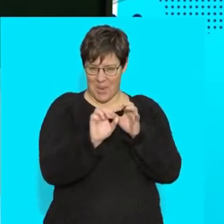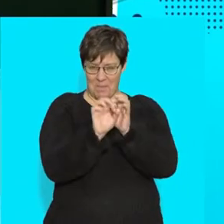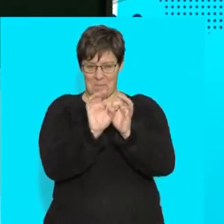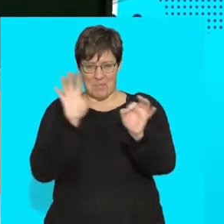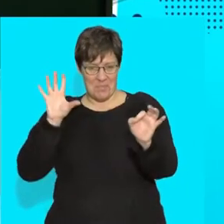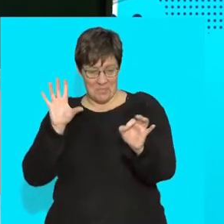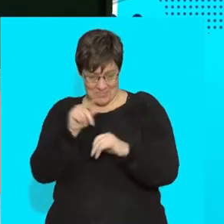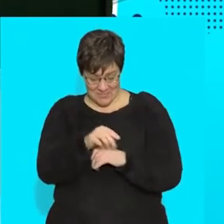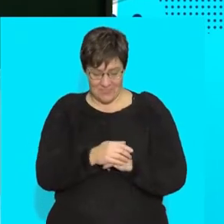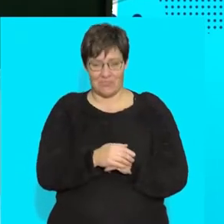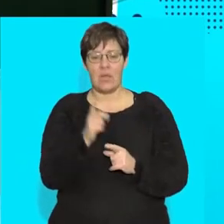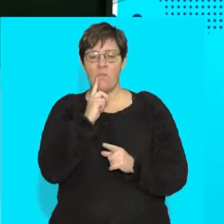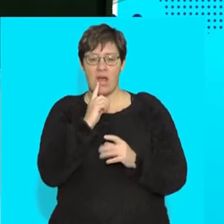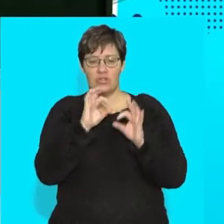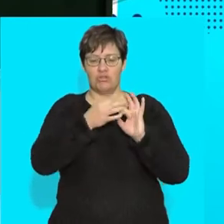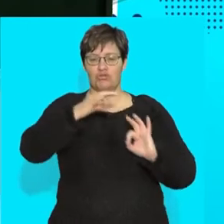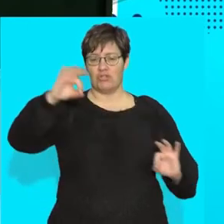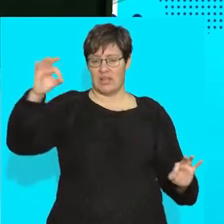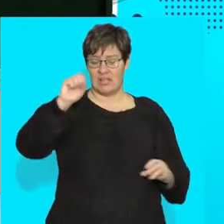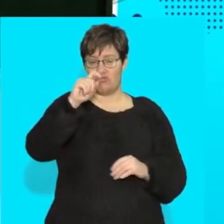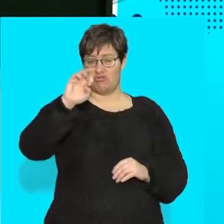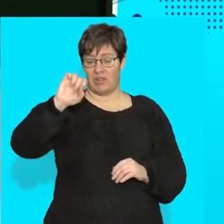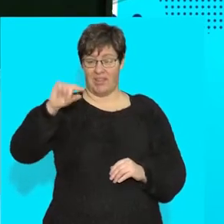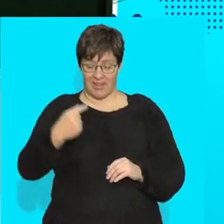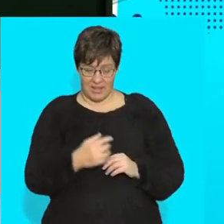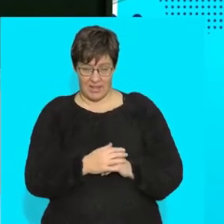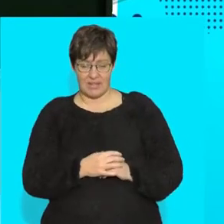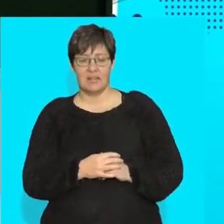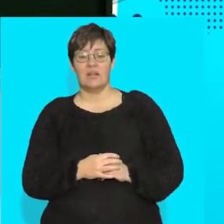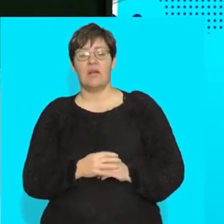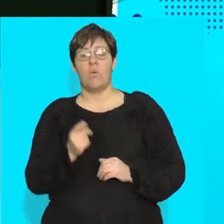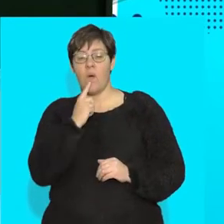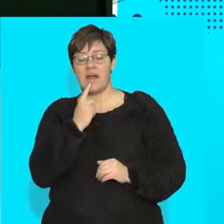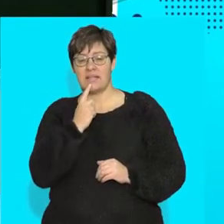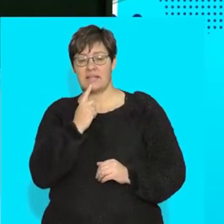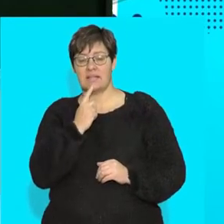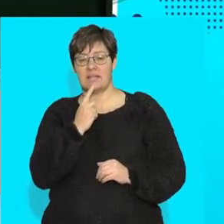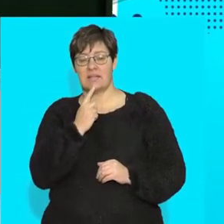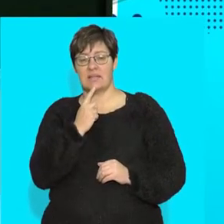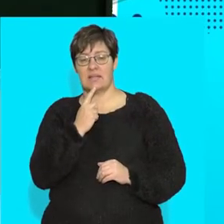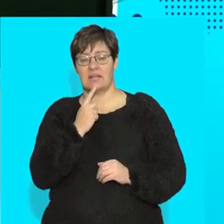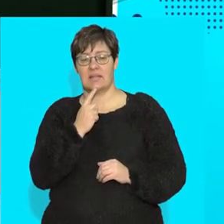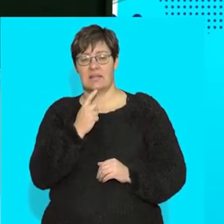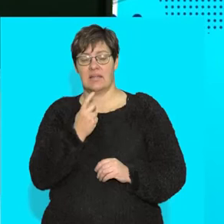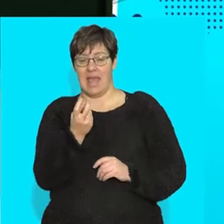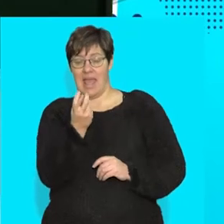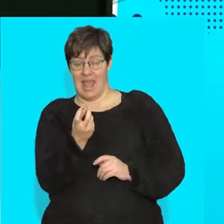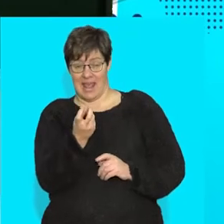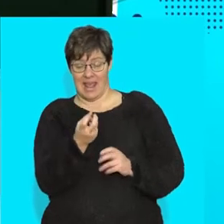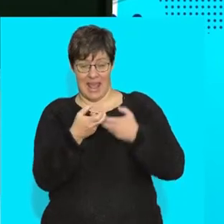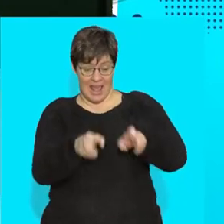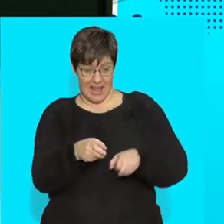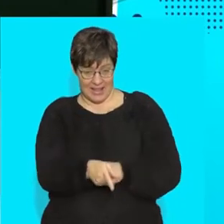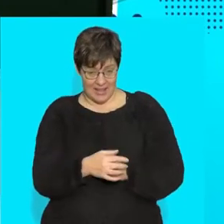want you to have a piece of string with you. And I want you to take an egg, and I want you to take all the stuff out